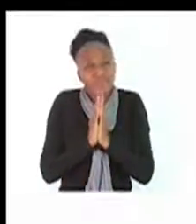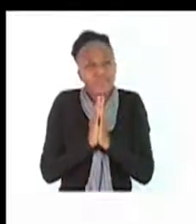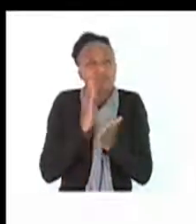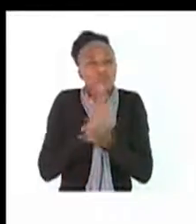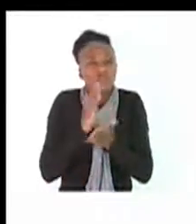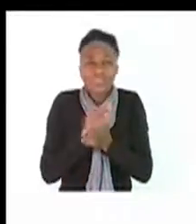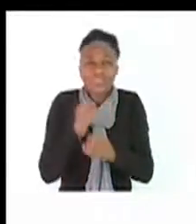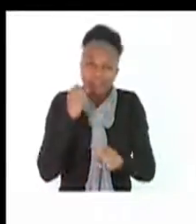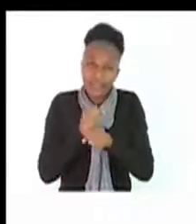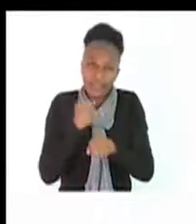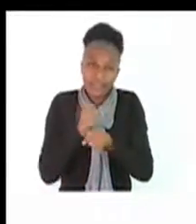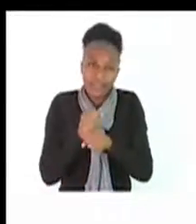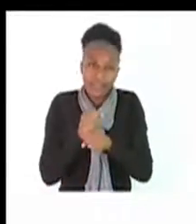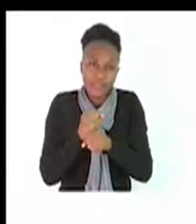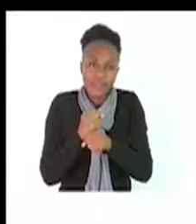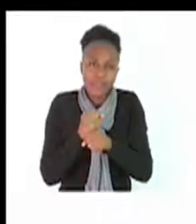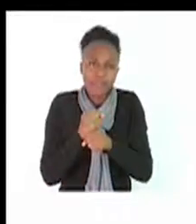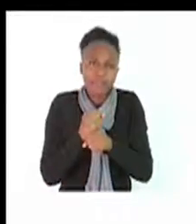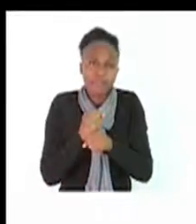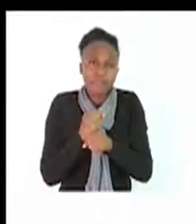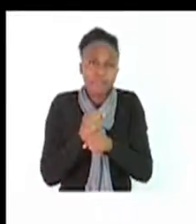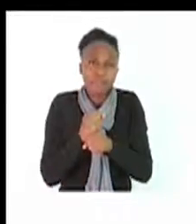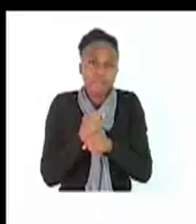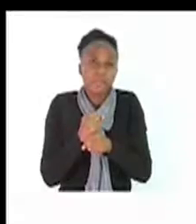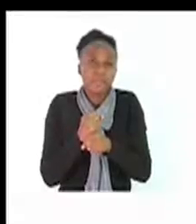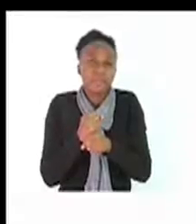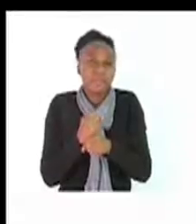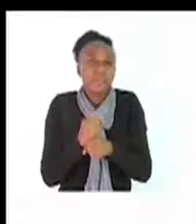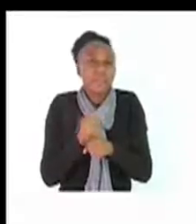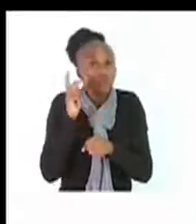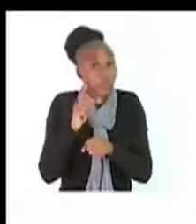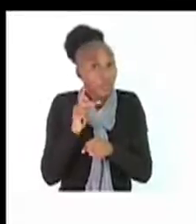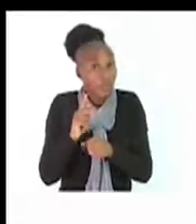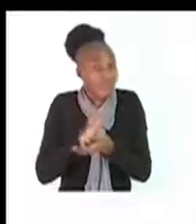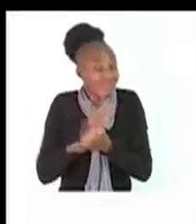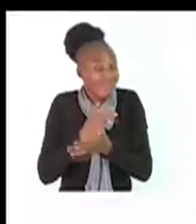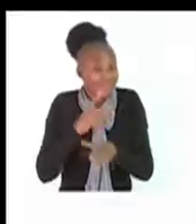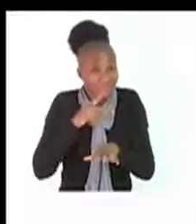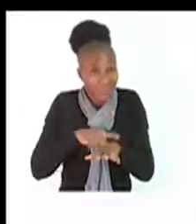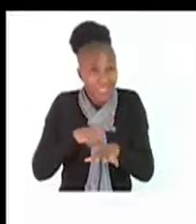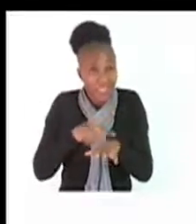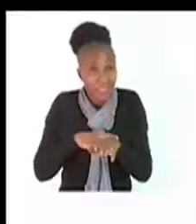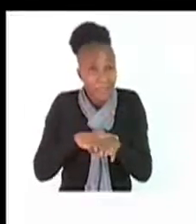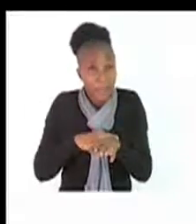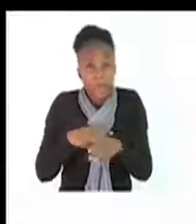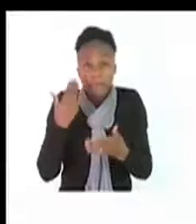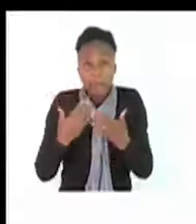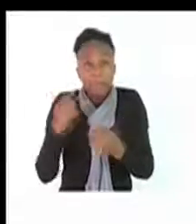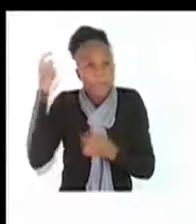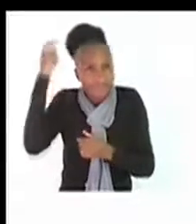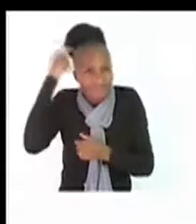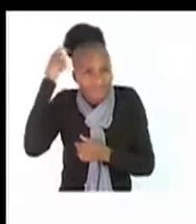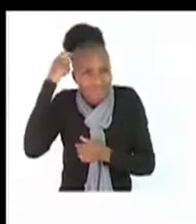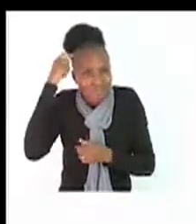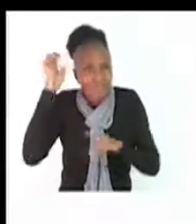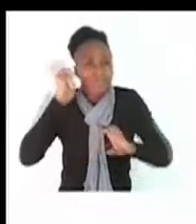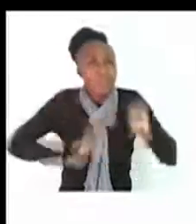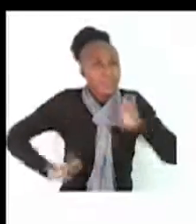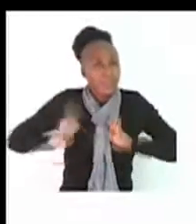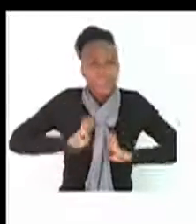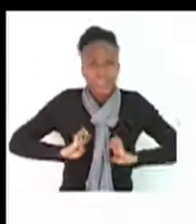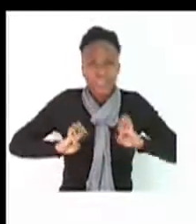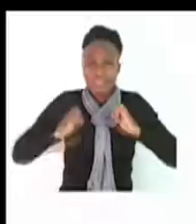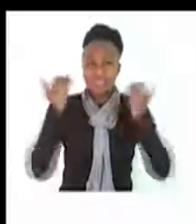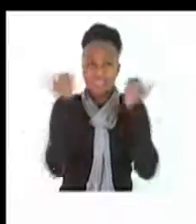the body. And these complications, the health reasons, the complications can be even mentally, emotionally, it's